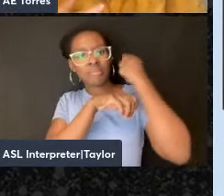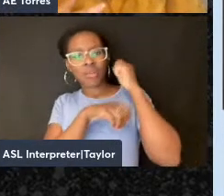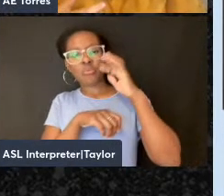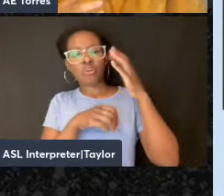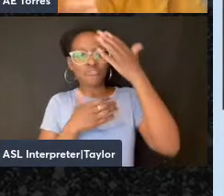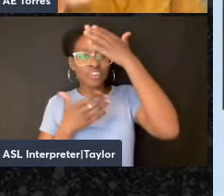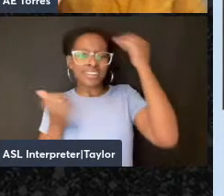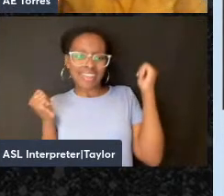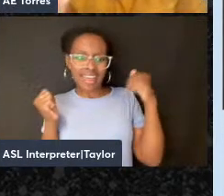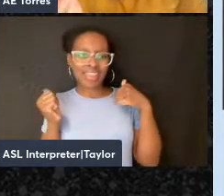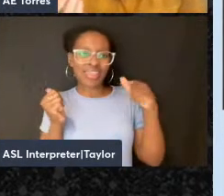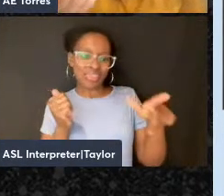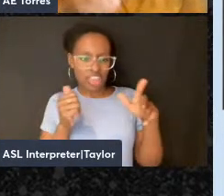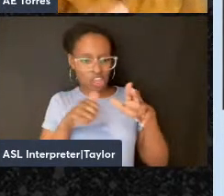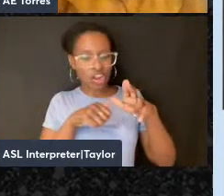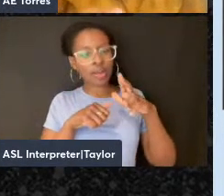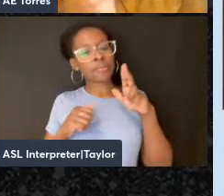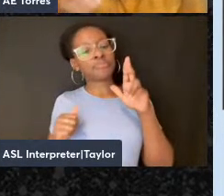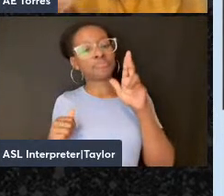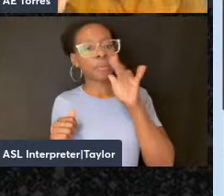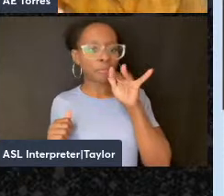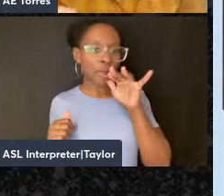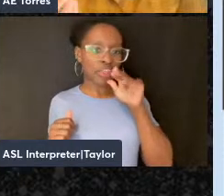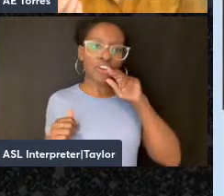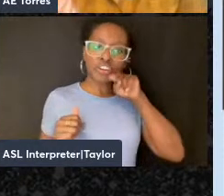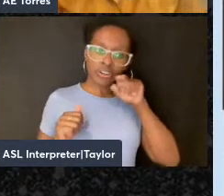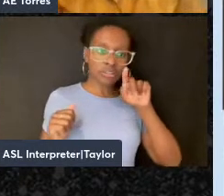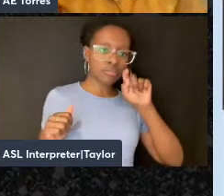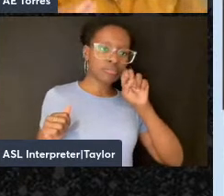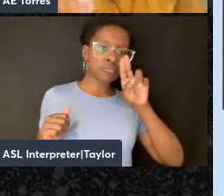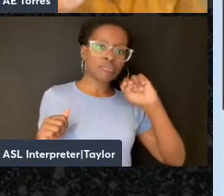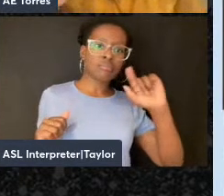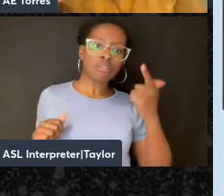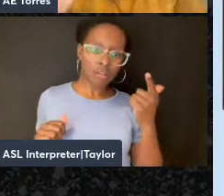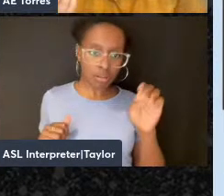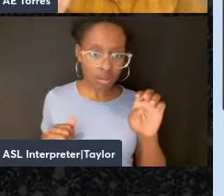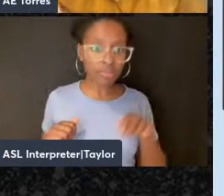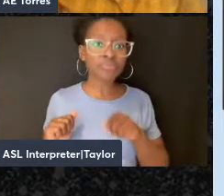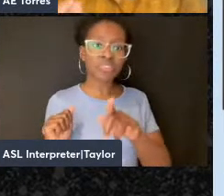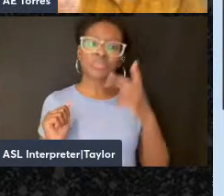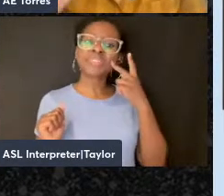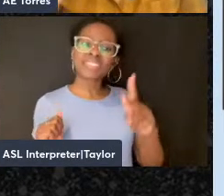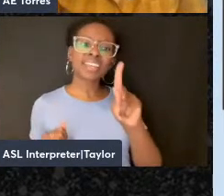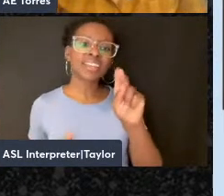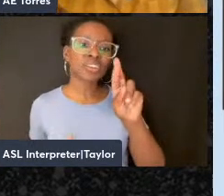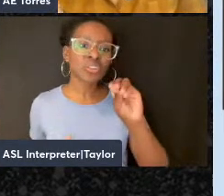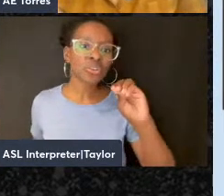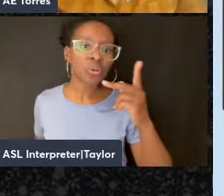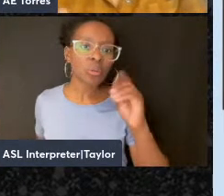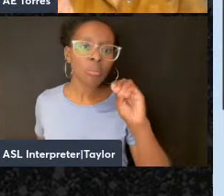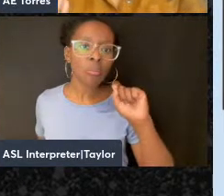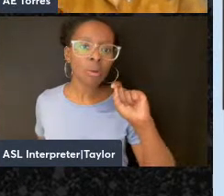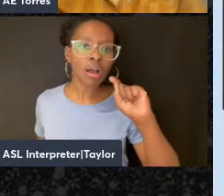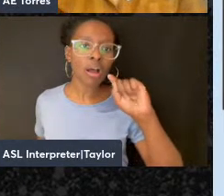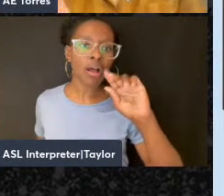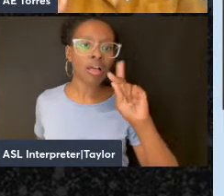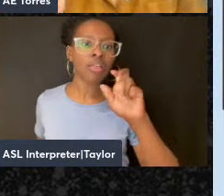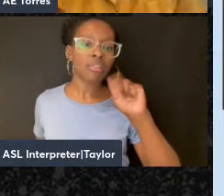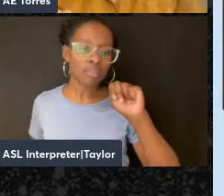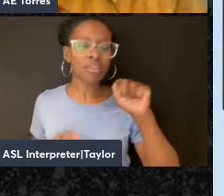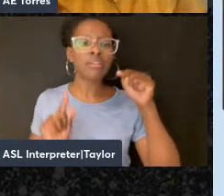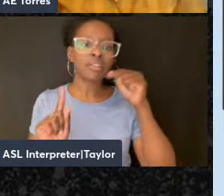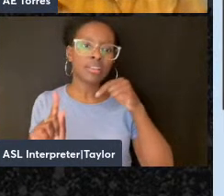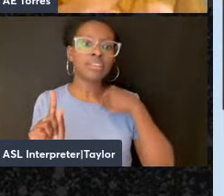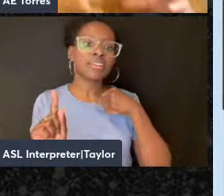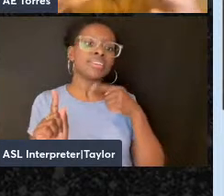And so here, as well, as with Landau or Kropotkin is placing particular value in linguistic and cultural